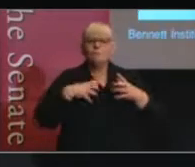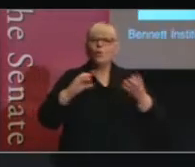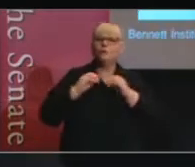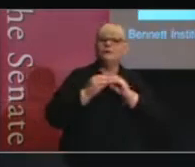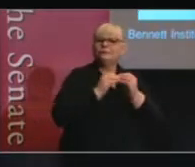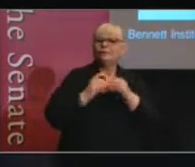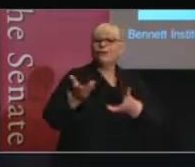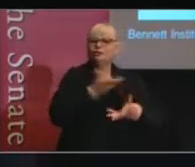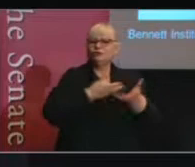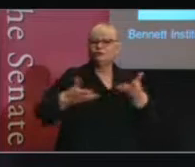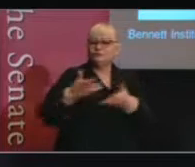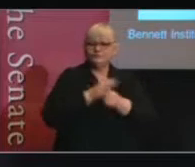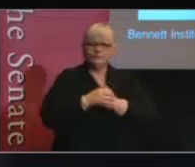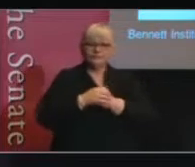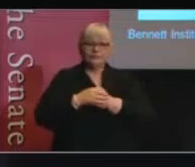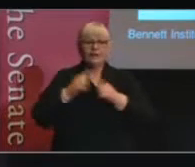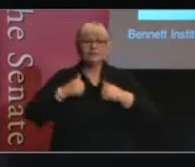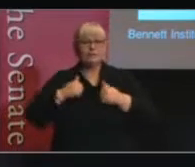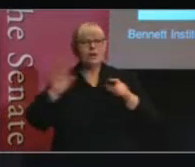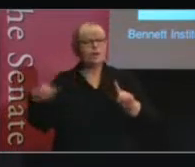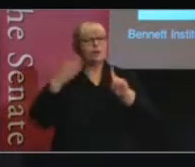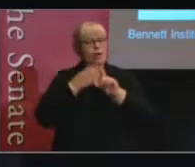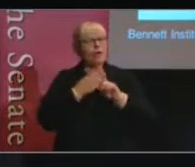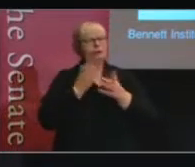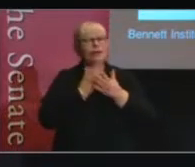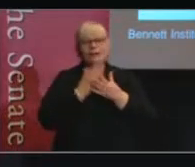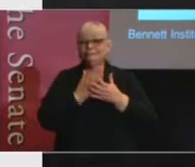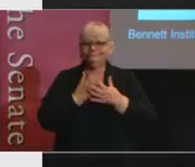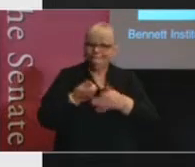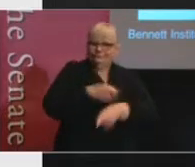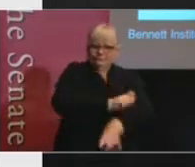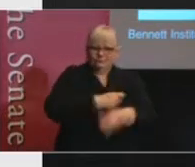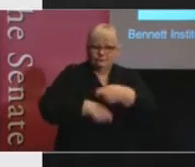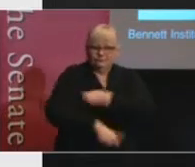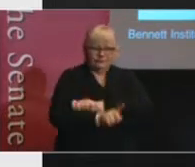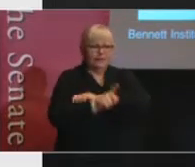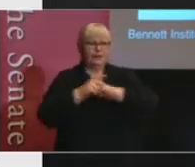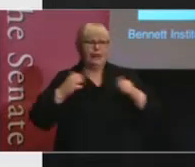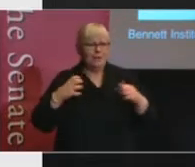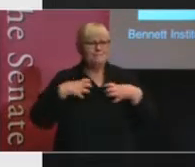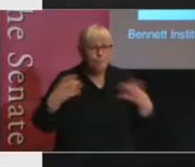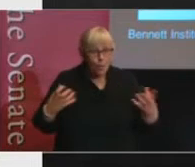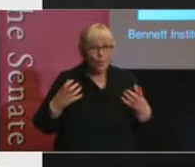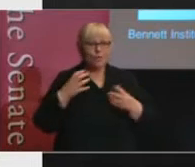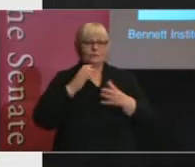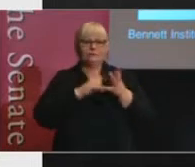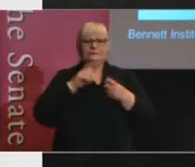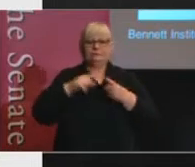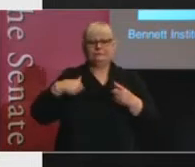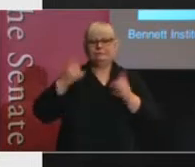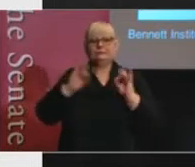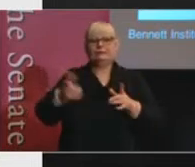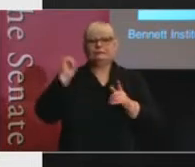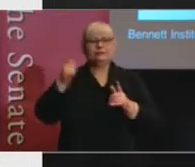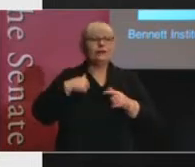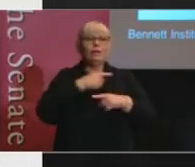And this goal has motivated me even more since I started teaching because my students, my